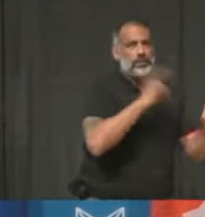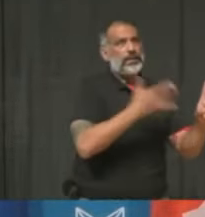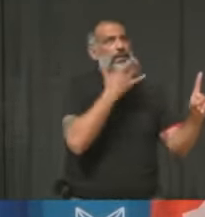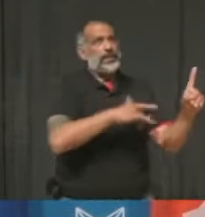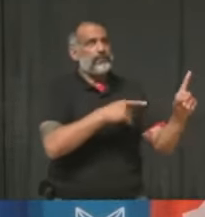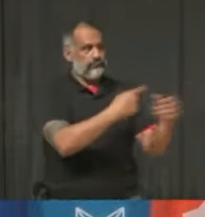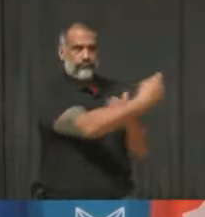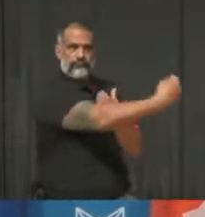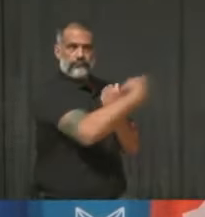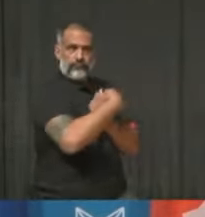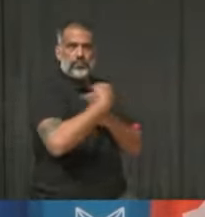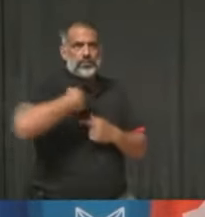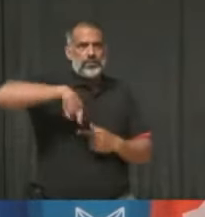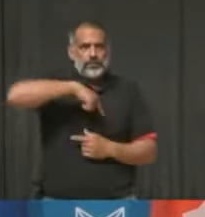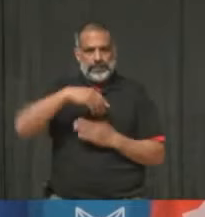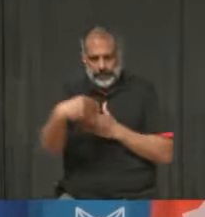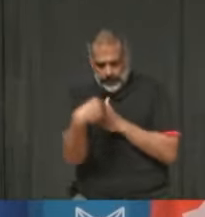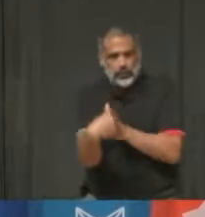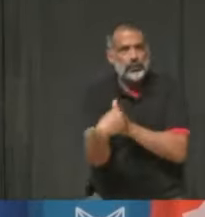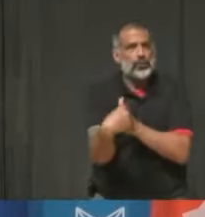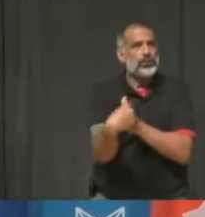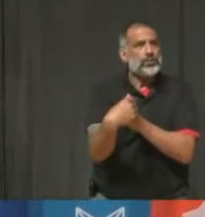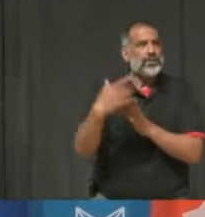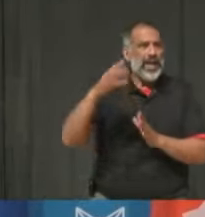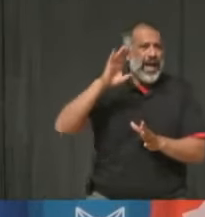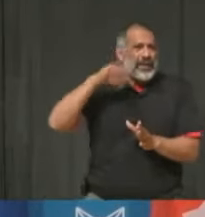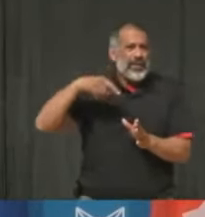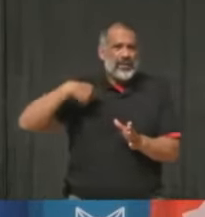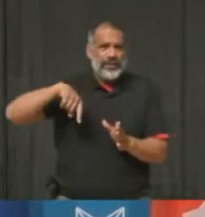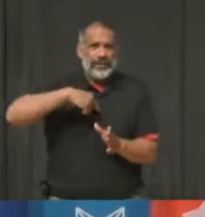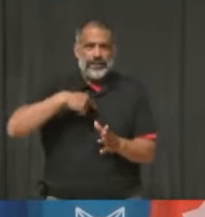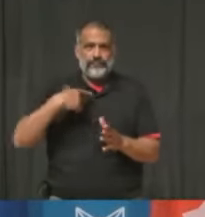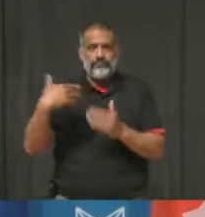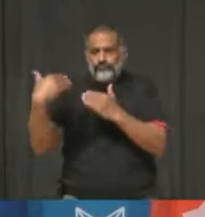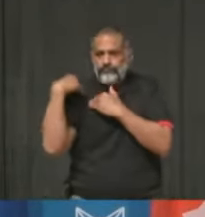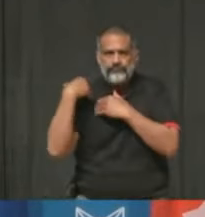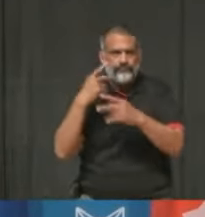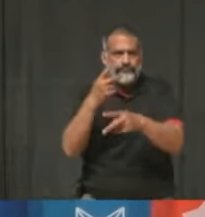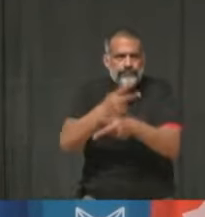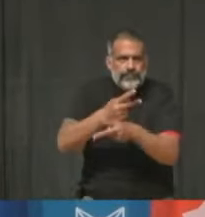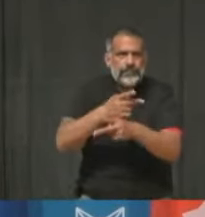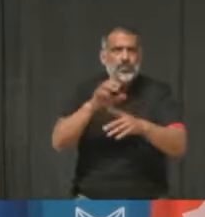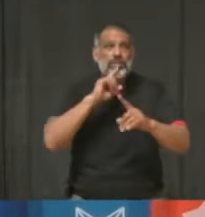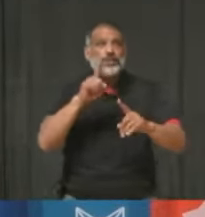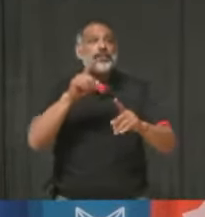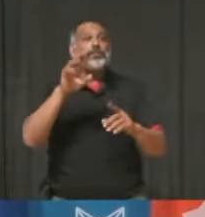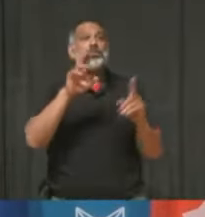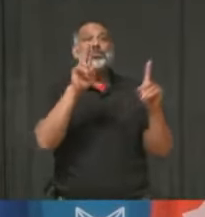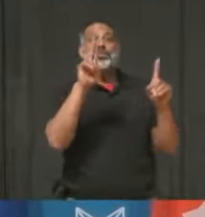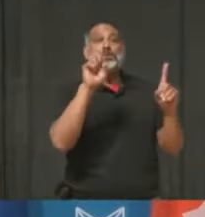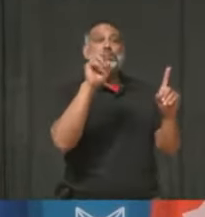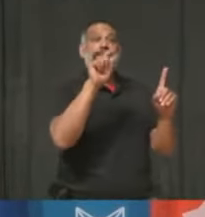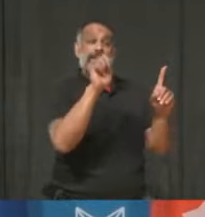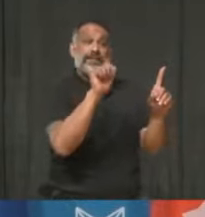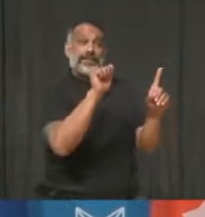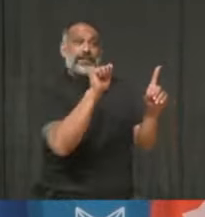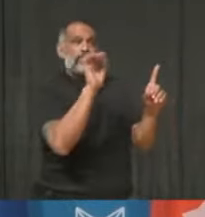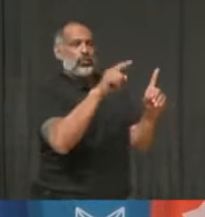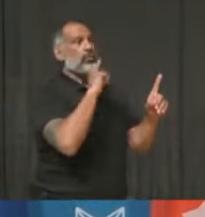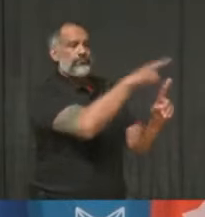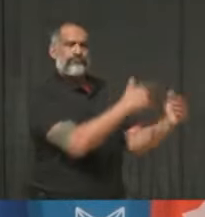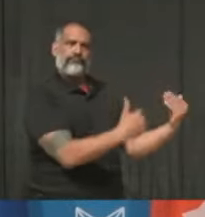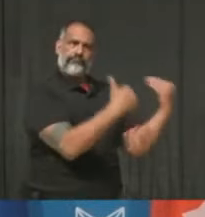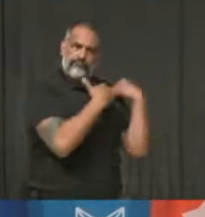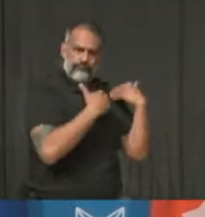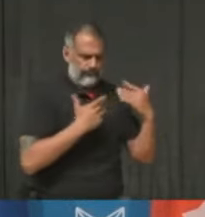efforts. I do recognize that I'm the one that is overseeing this portfolio, but Uzma will really be the one that's driving it forward. With respect